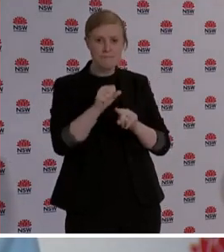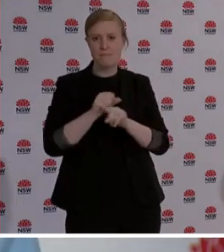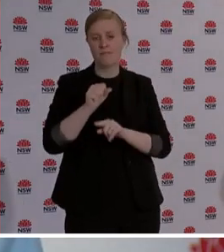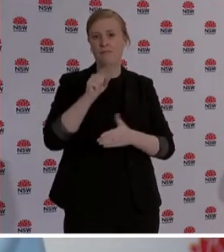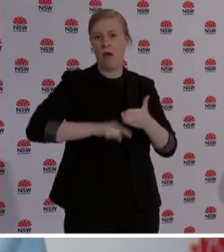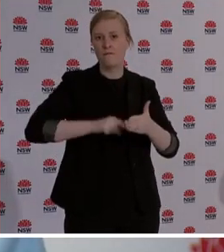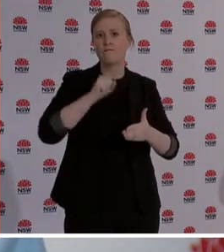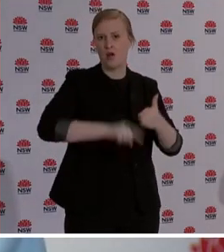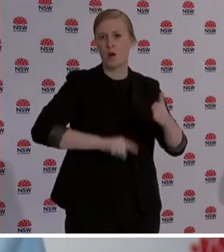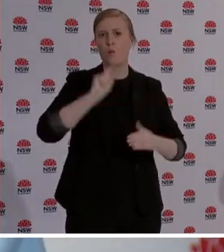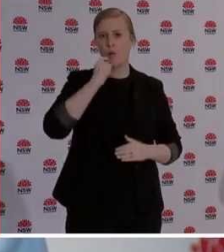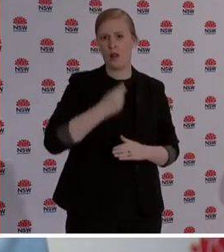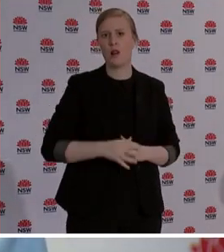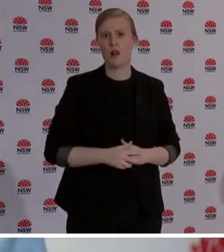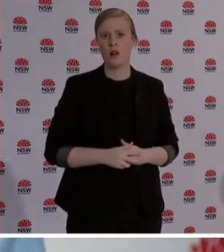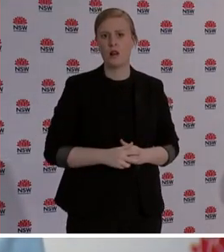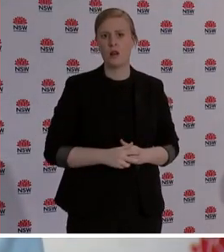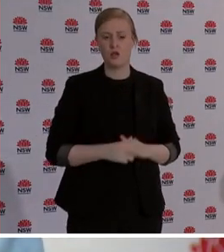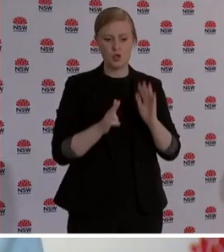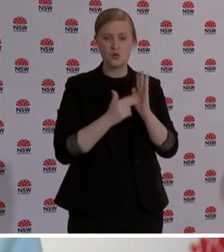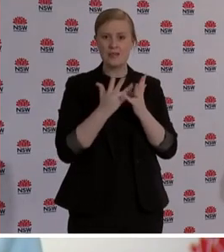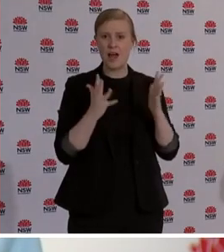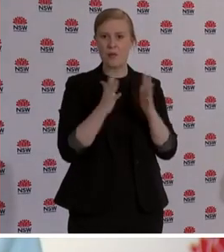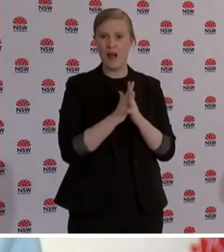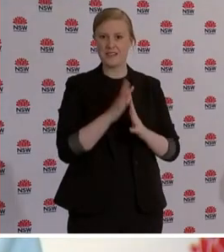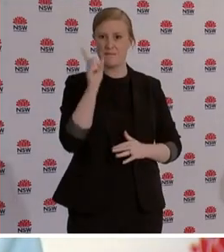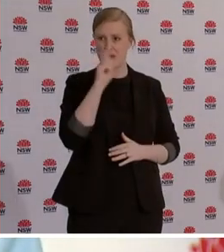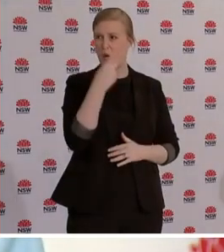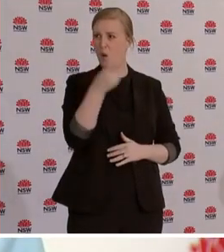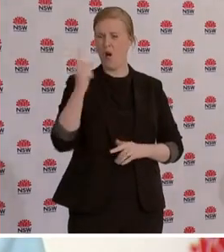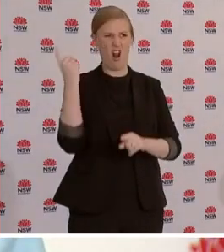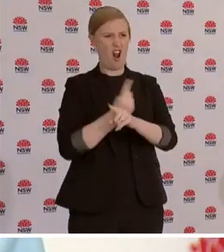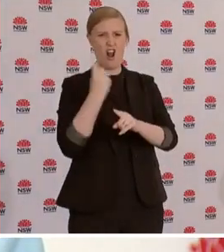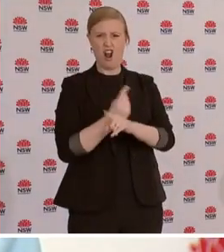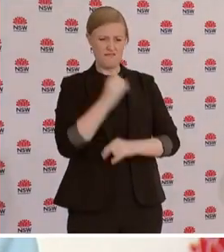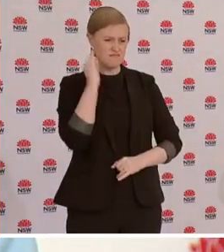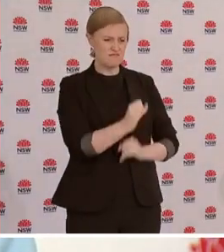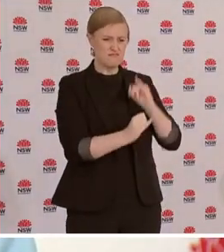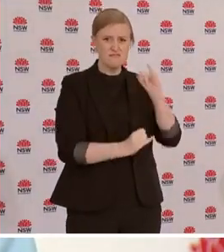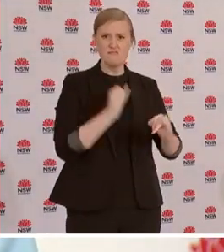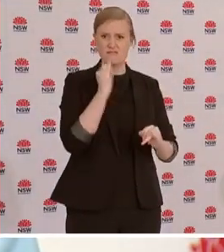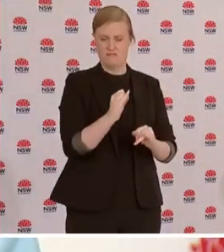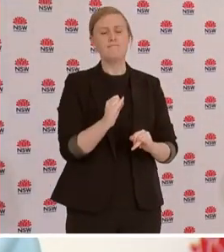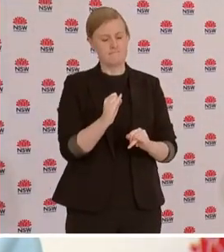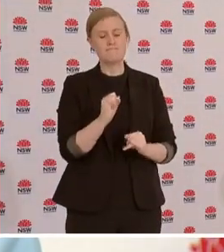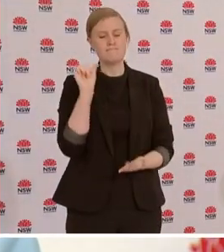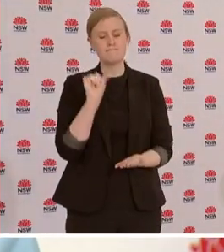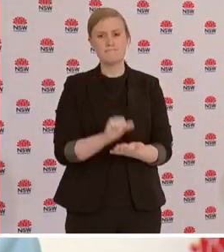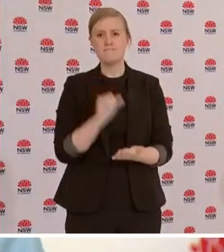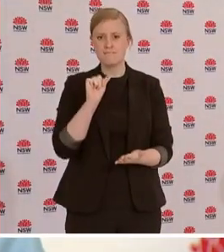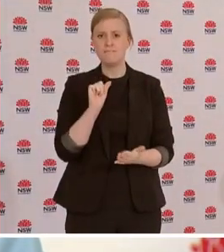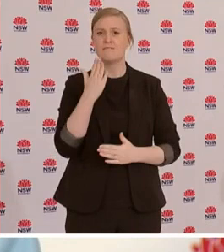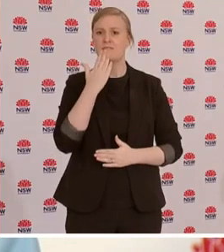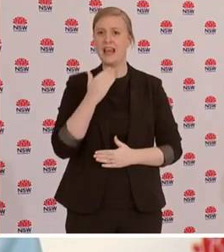not tolerate it and we ask people to upload those files, to upload any information that they have to Crime Stoppers 1-800